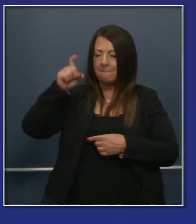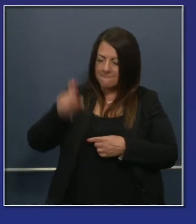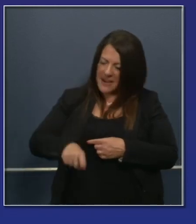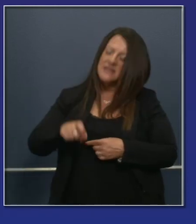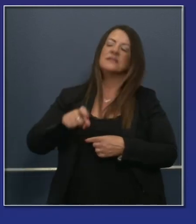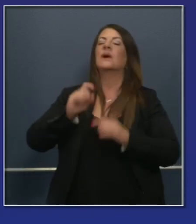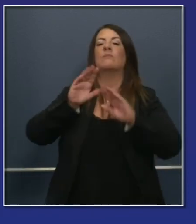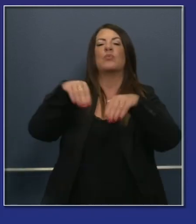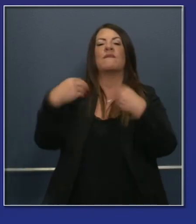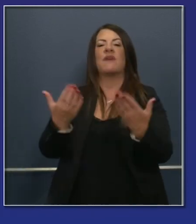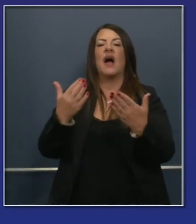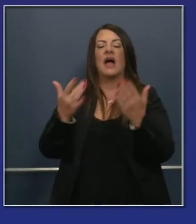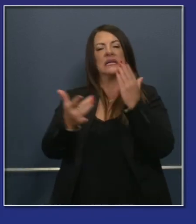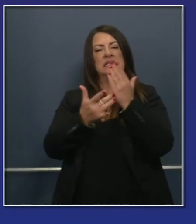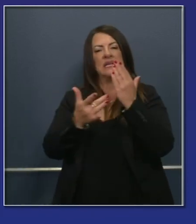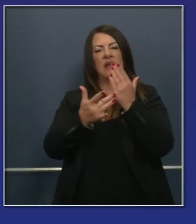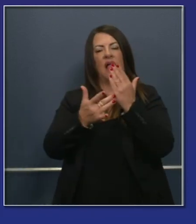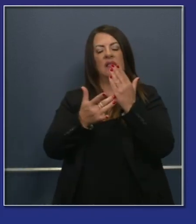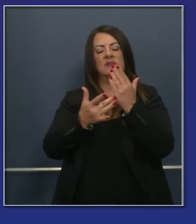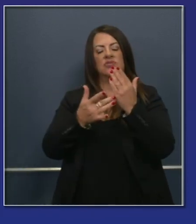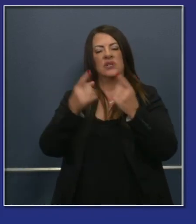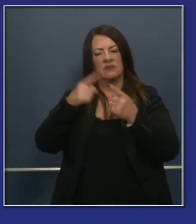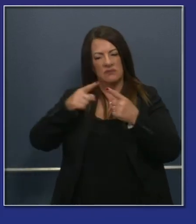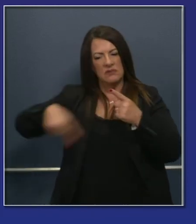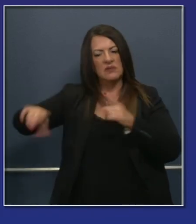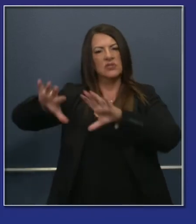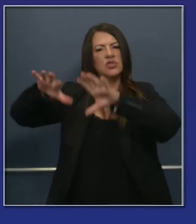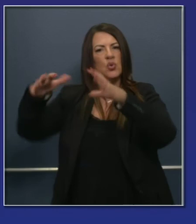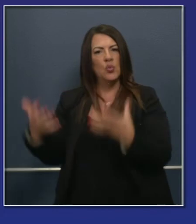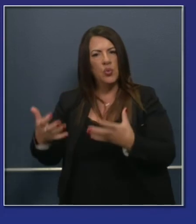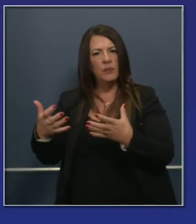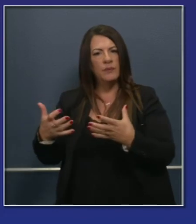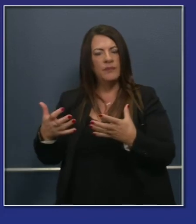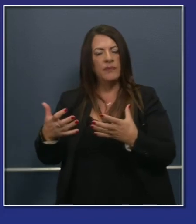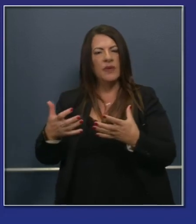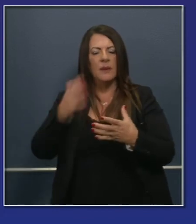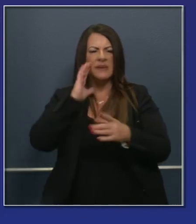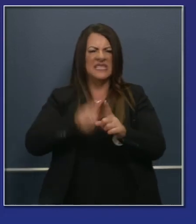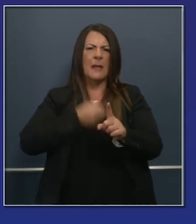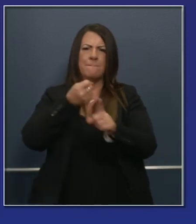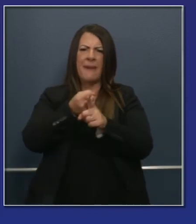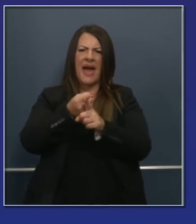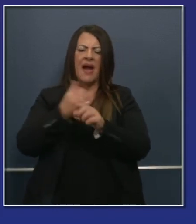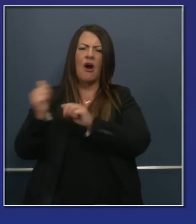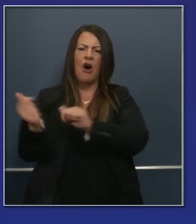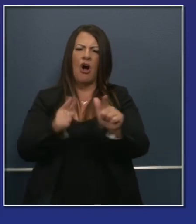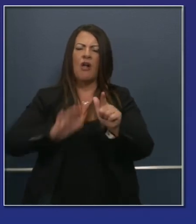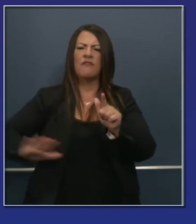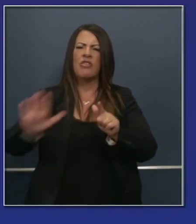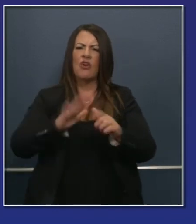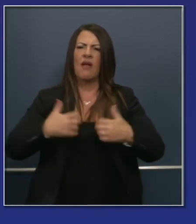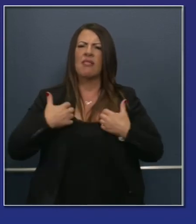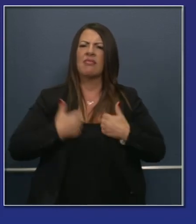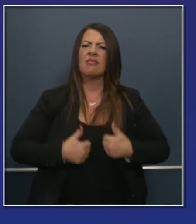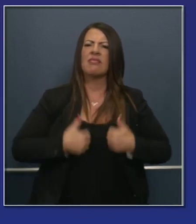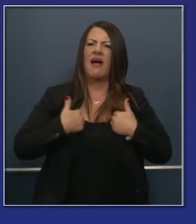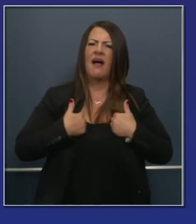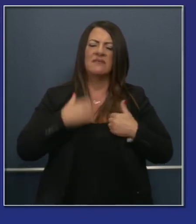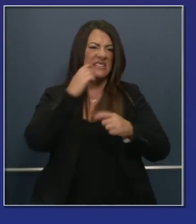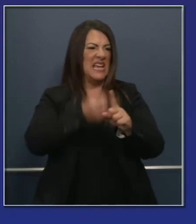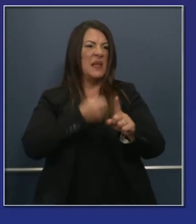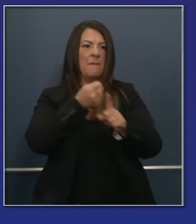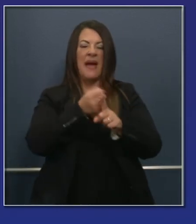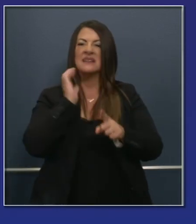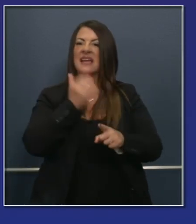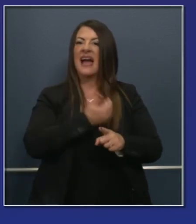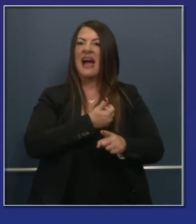digital divide. Our discussions have ranged over how it's affecting every aspect of our economic and